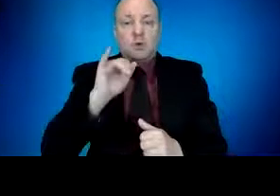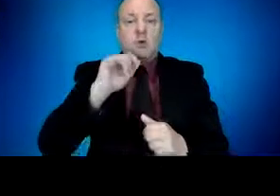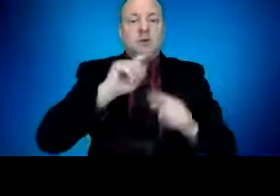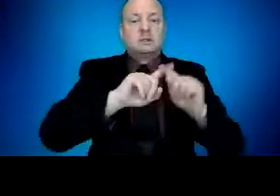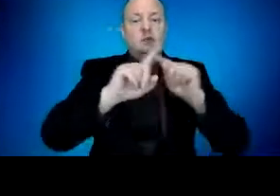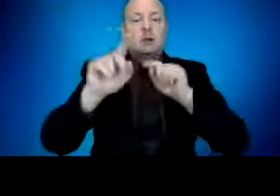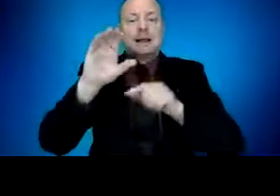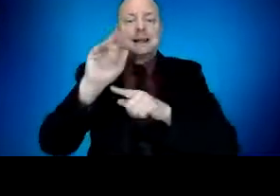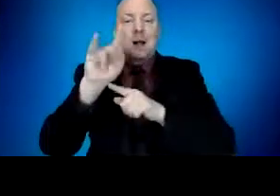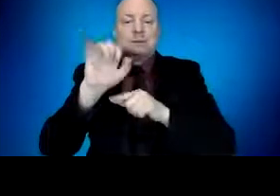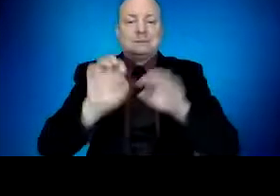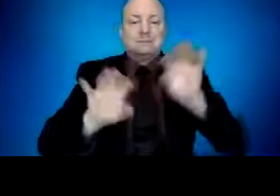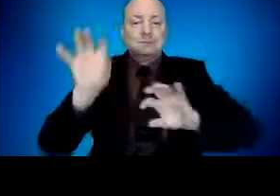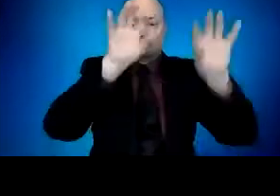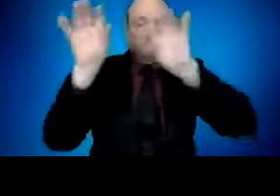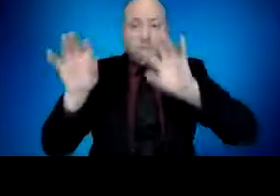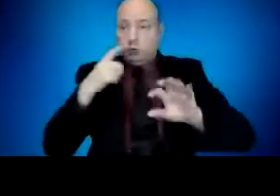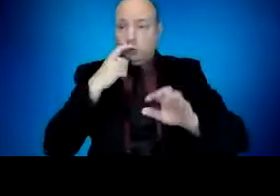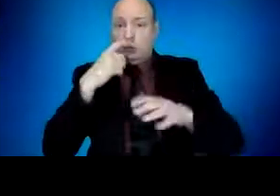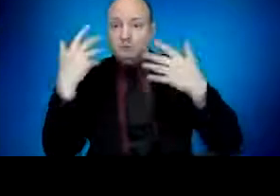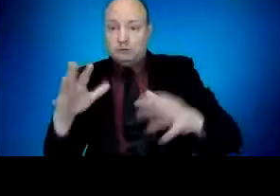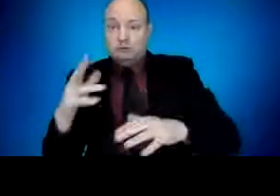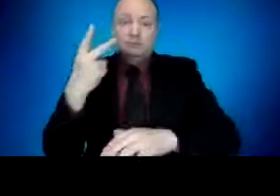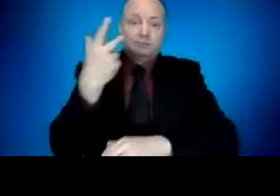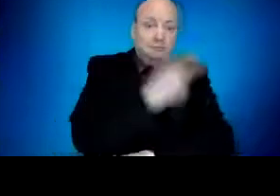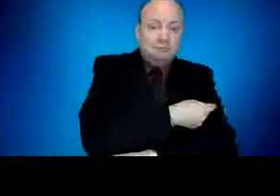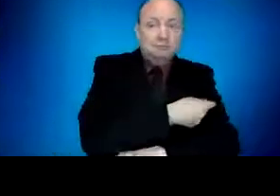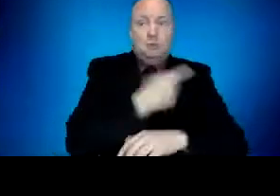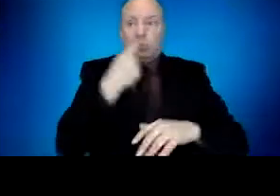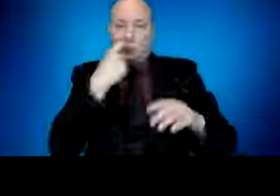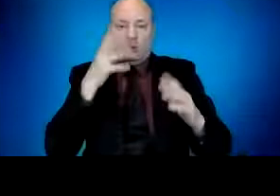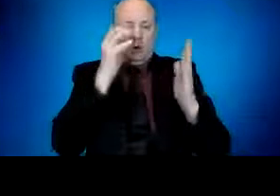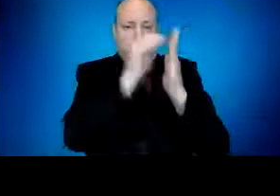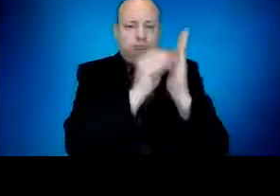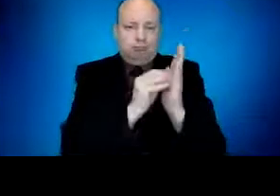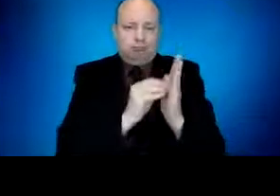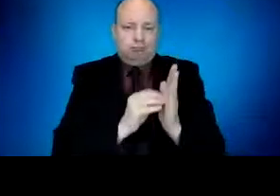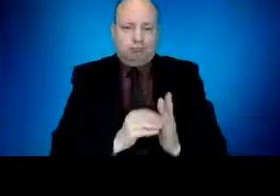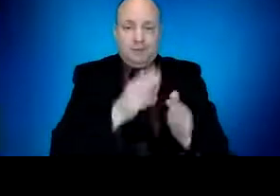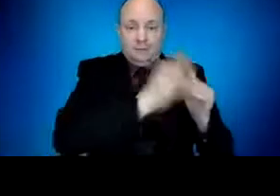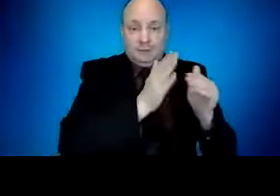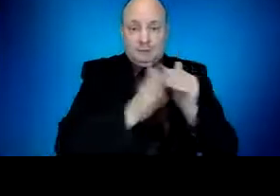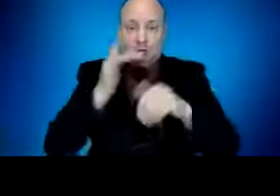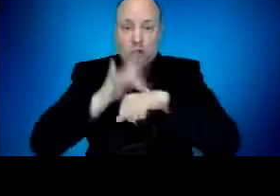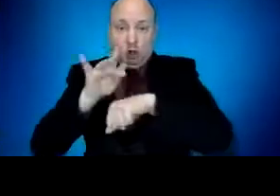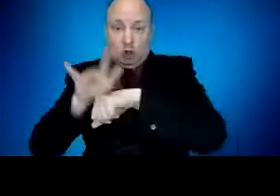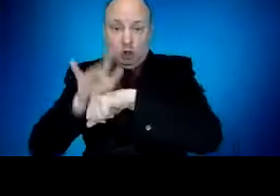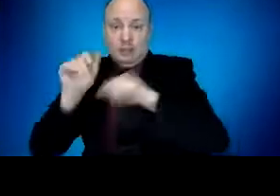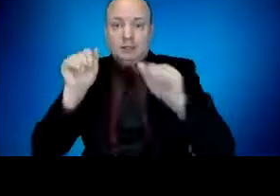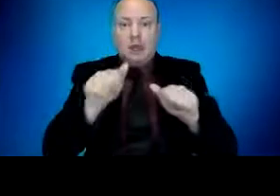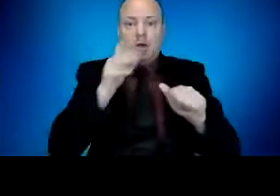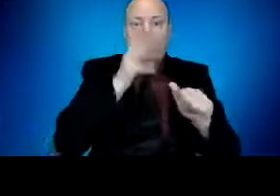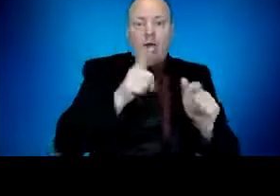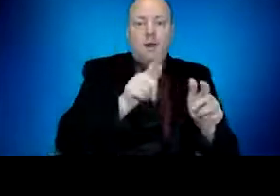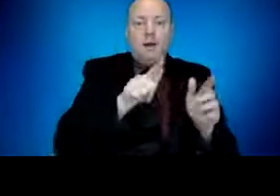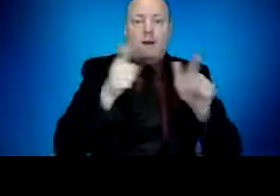appointments available to expand sooner than May 1st. Counties must submit their applications by April 15th. Well announced decisions by